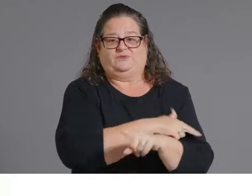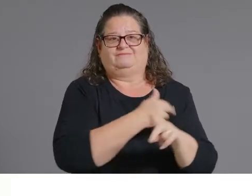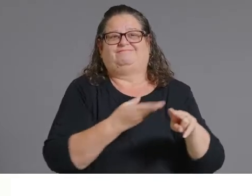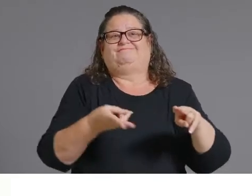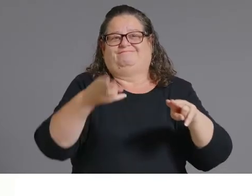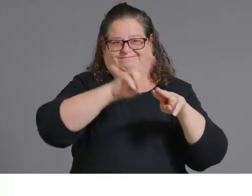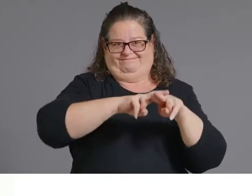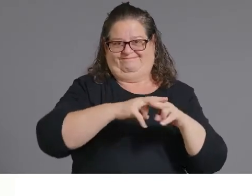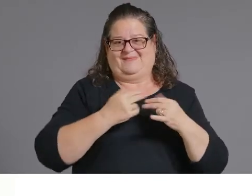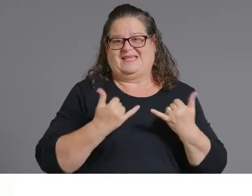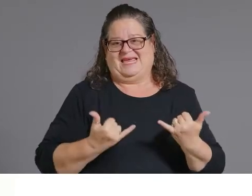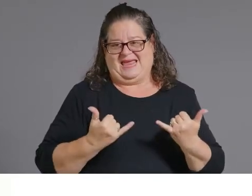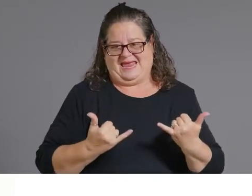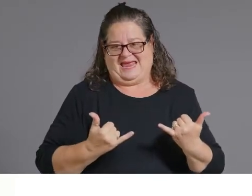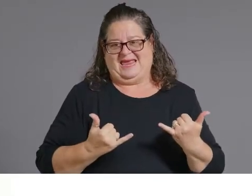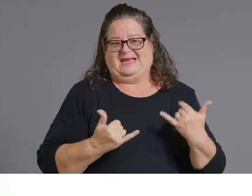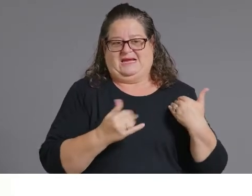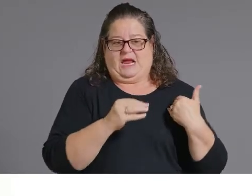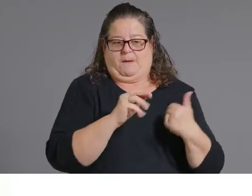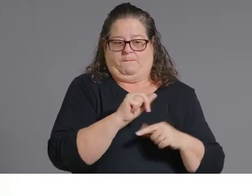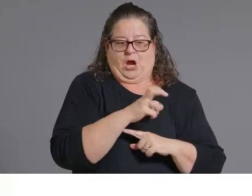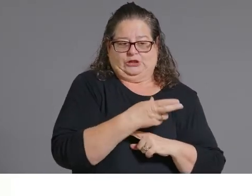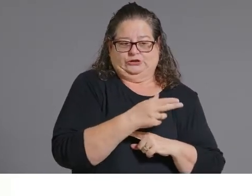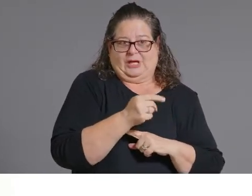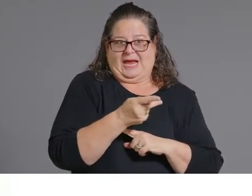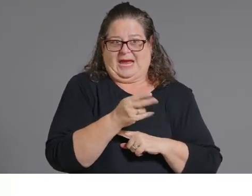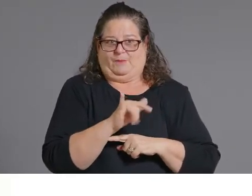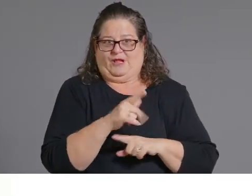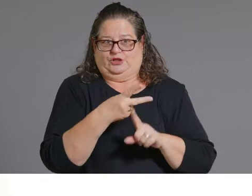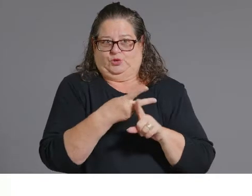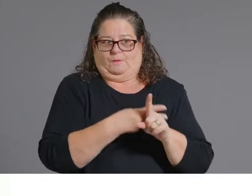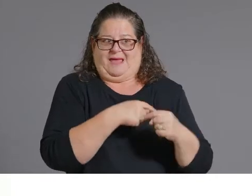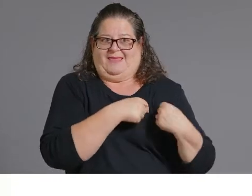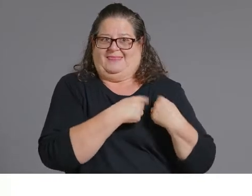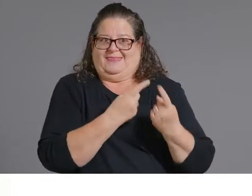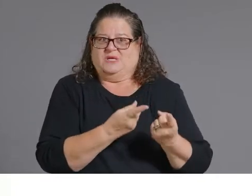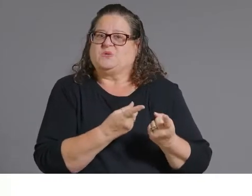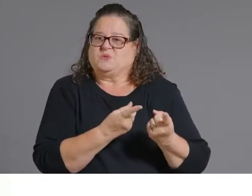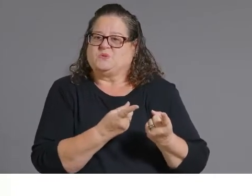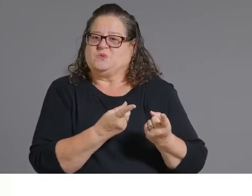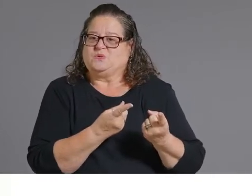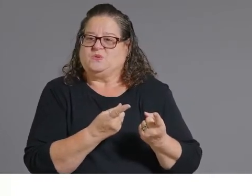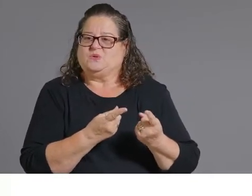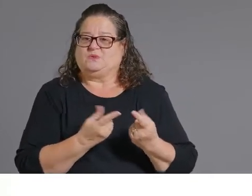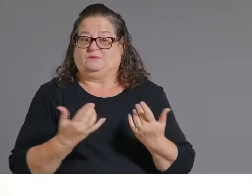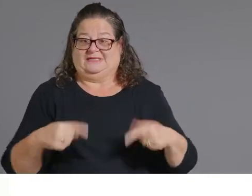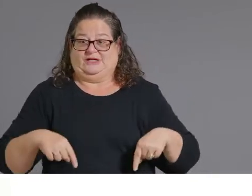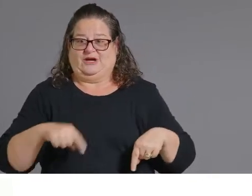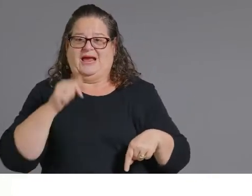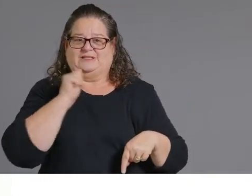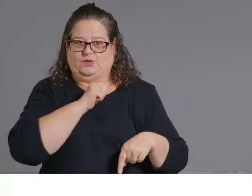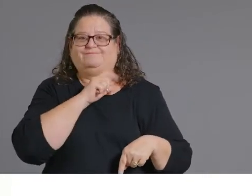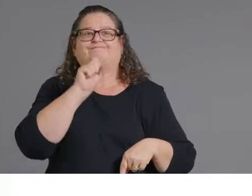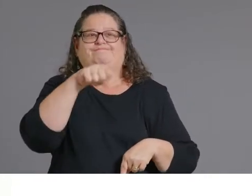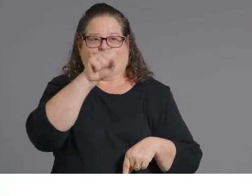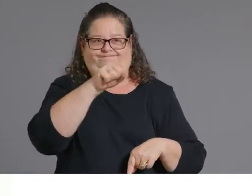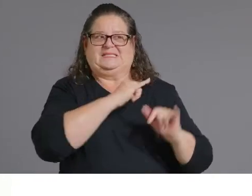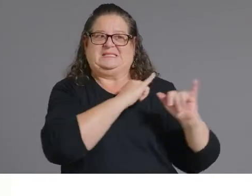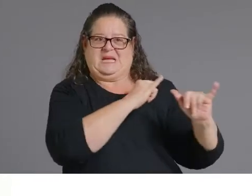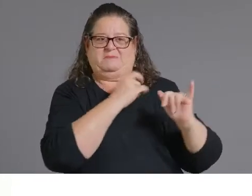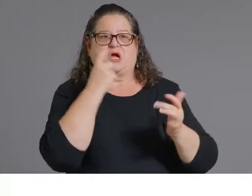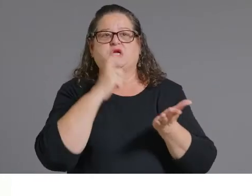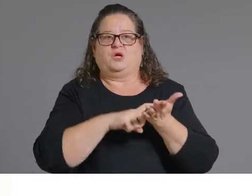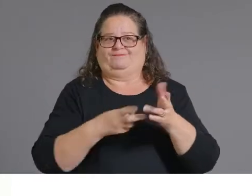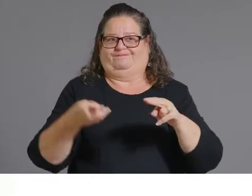we are seeing a similar trend here in arizona um approximately right now our